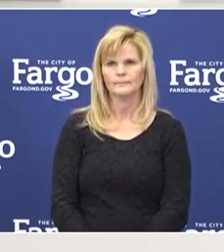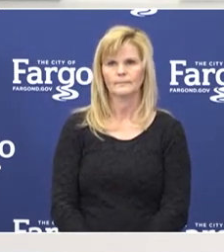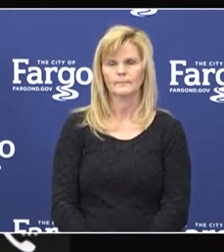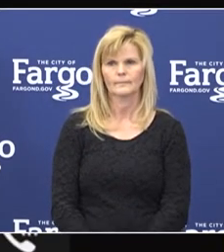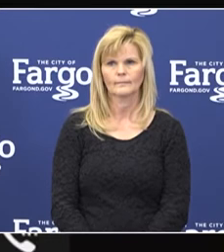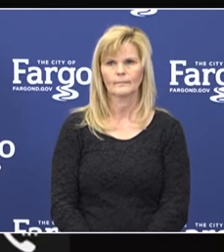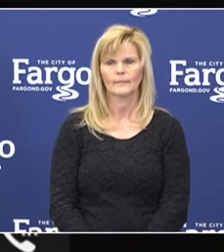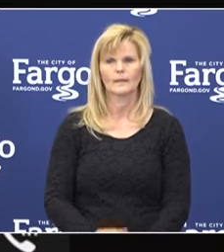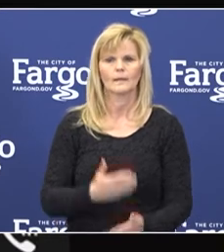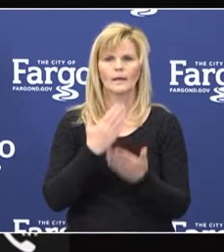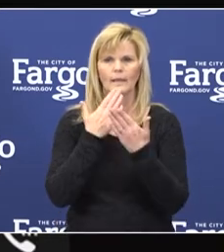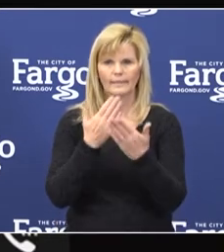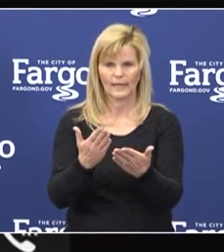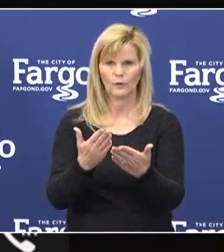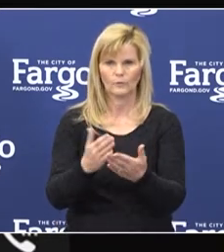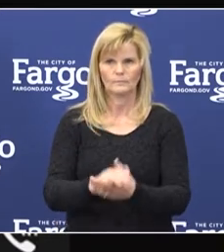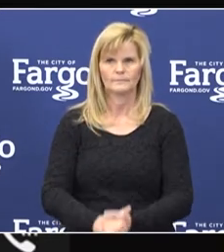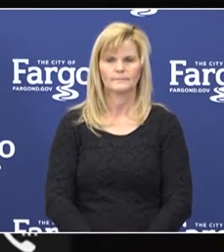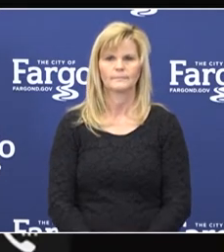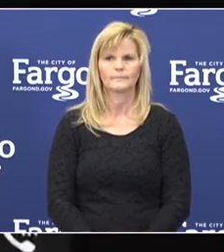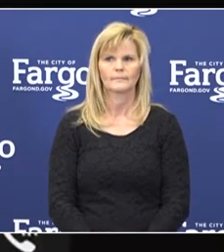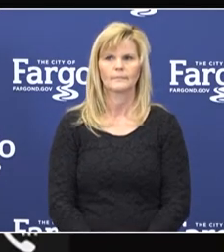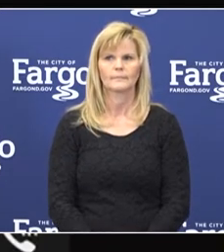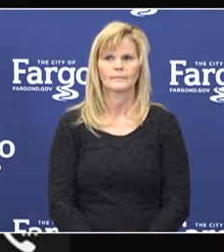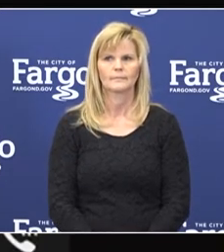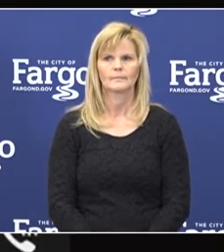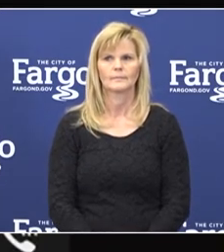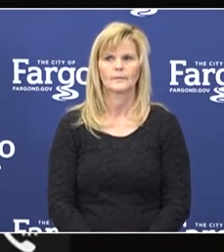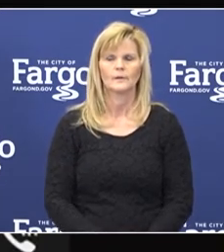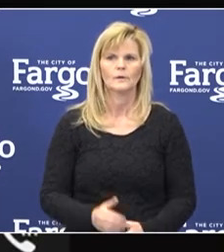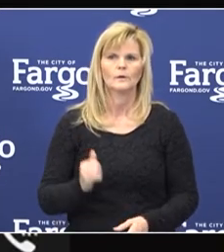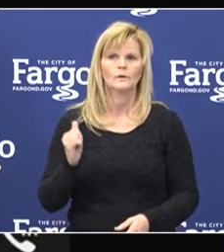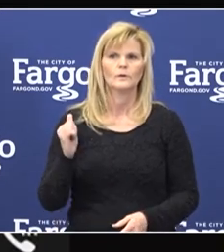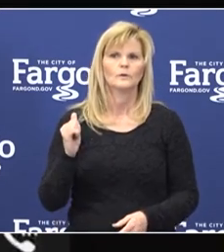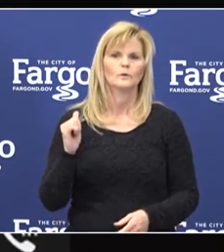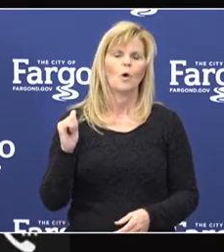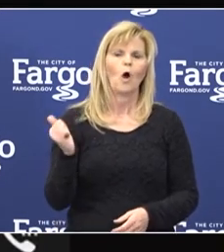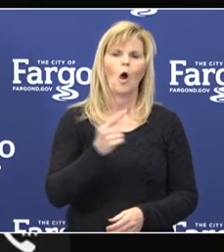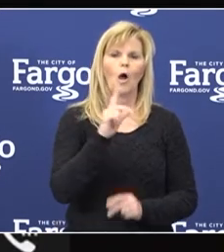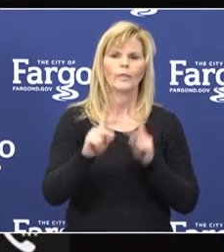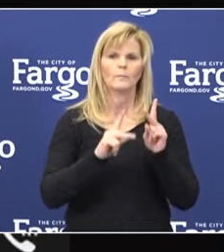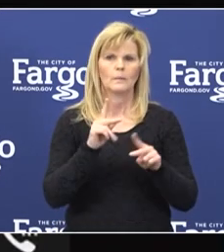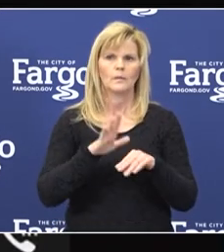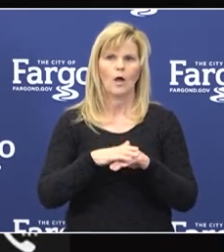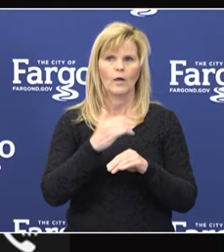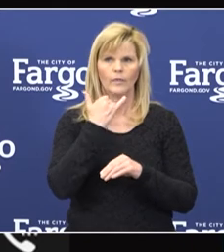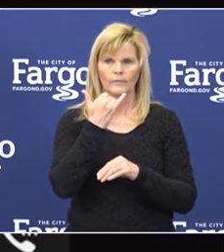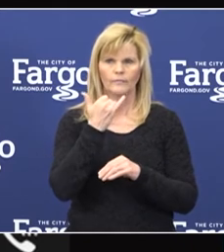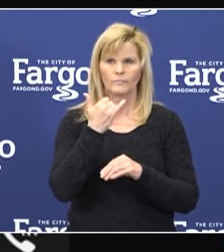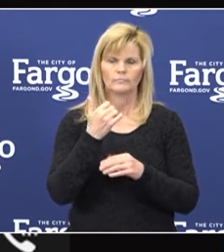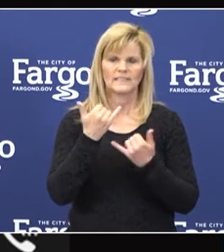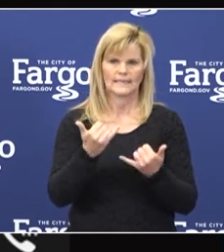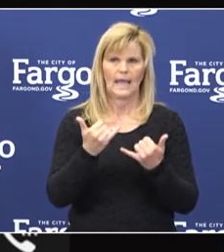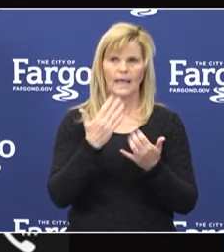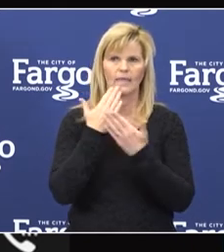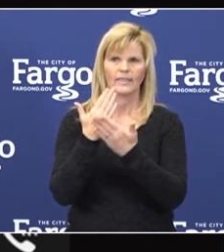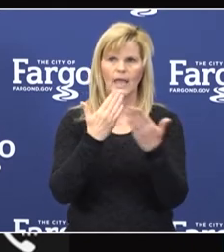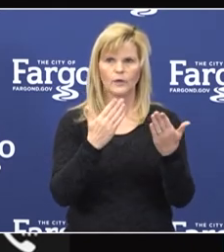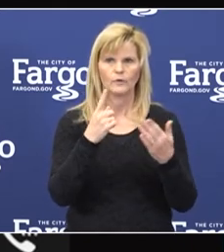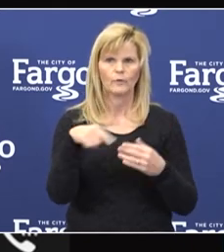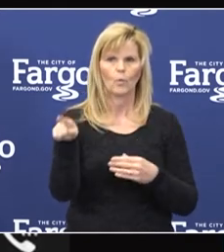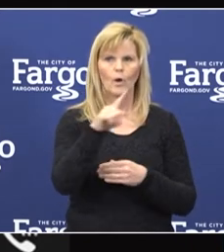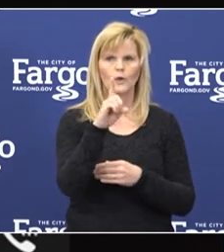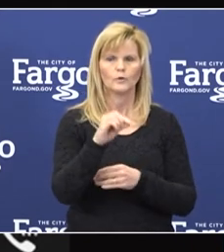Thank you, Mayor Mahoney. To all my fellow panelists, I'd like to give great thanks to you for all that you're doing to protecting our